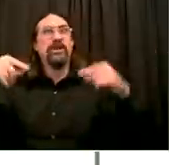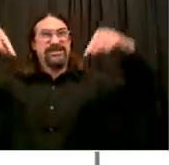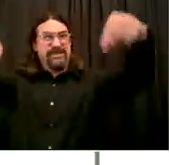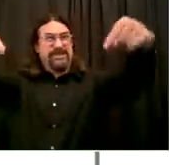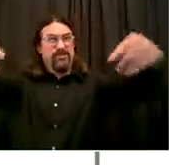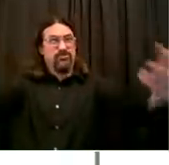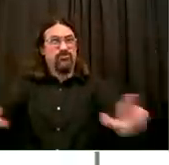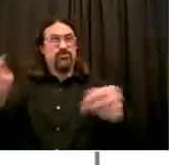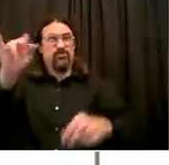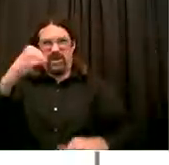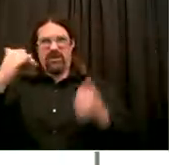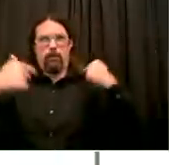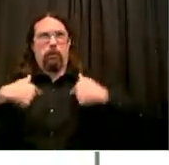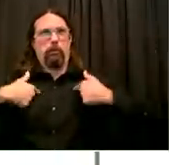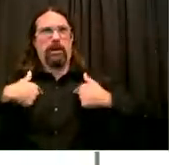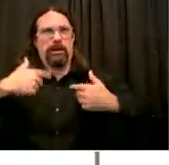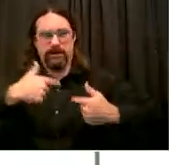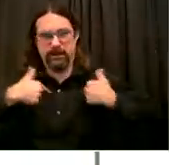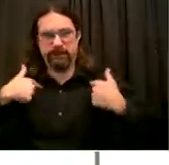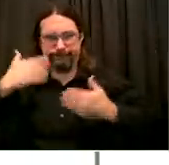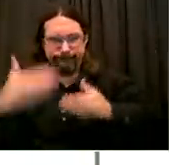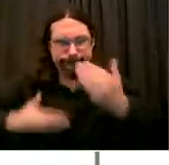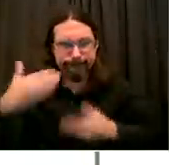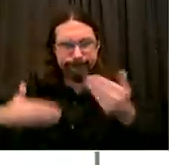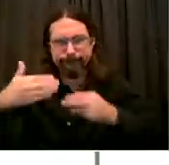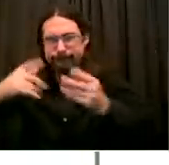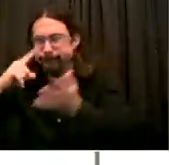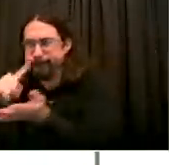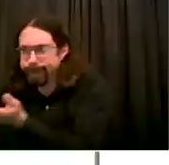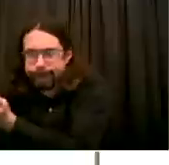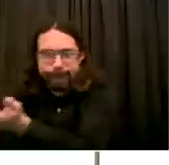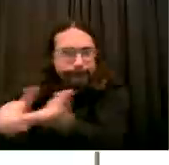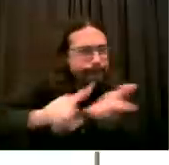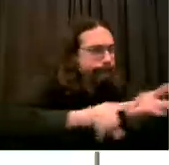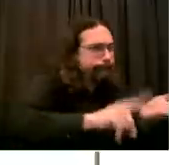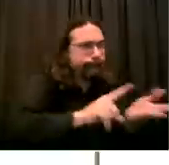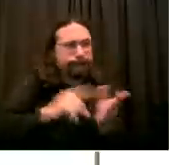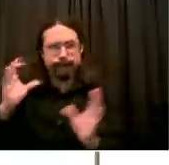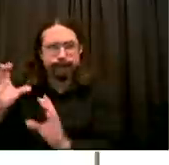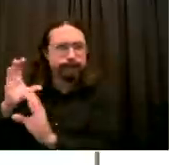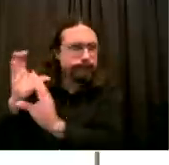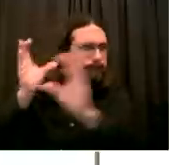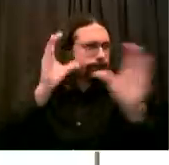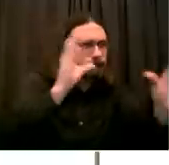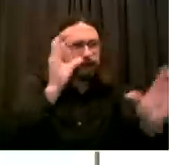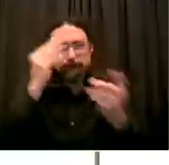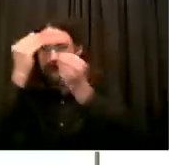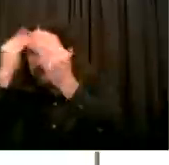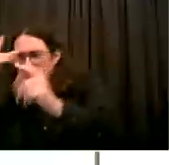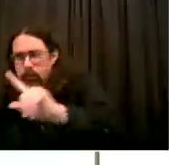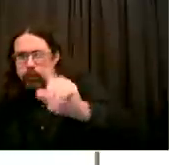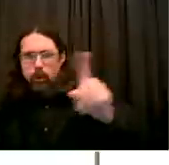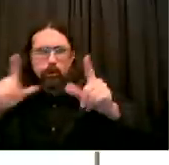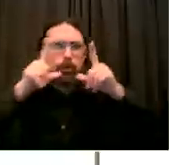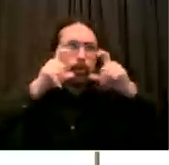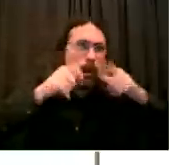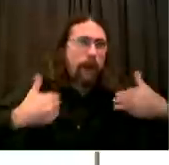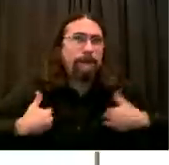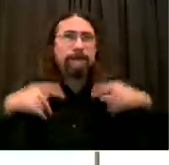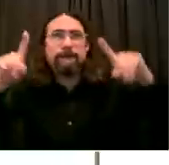our health department is looking at, but we have to do it in a rigorous way to get to true